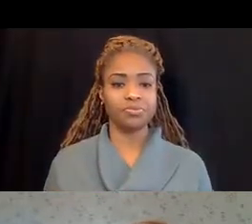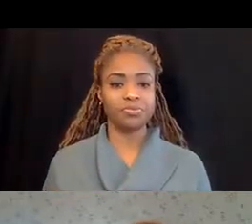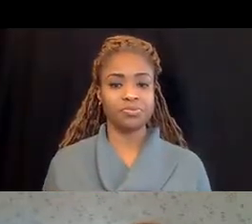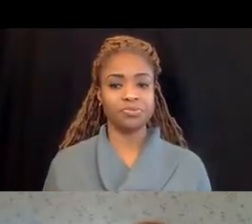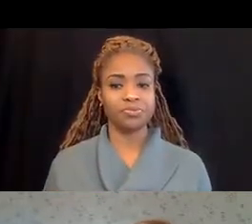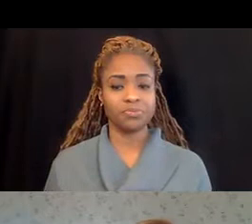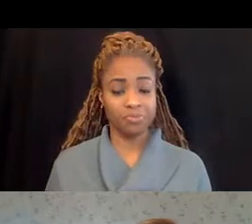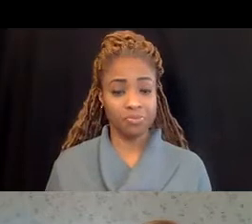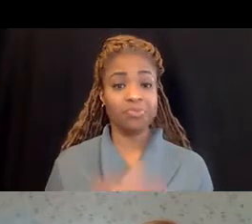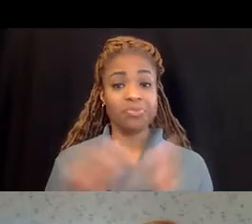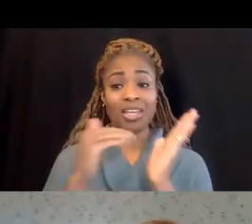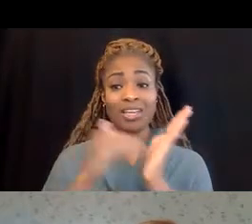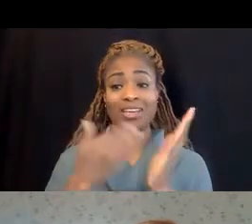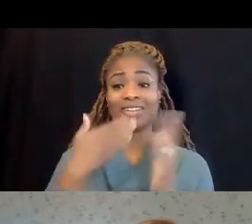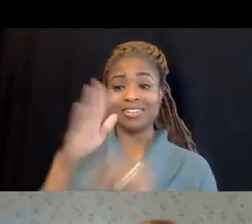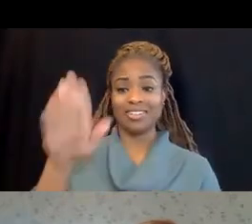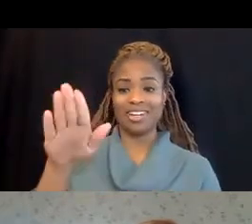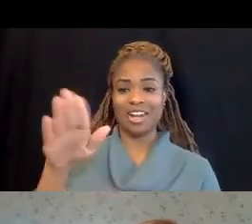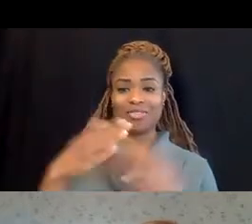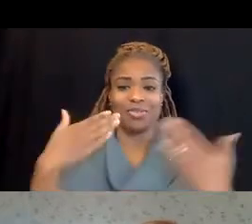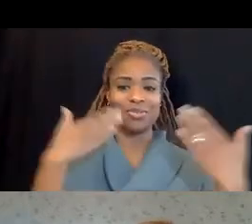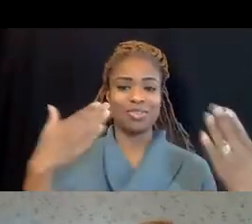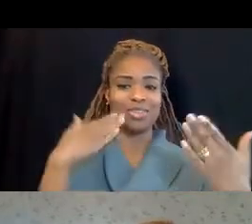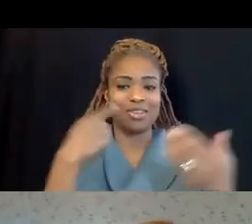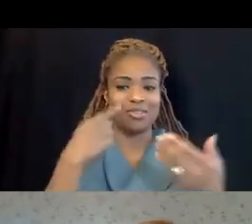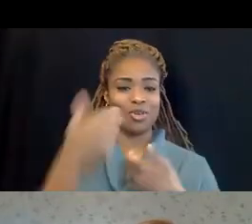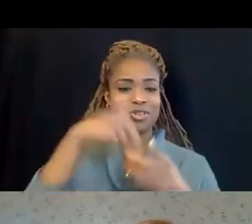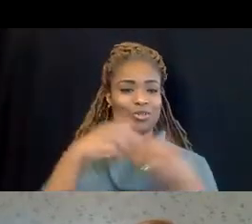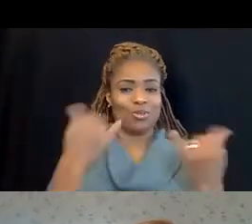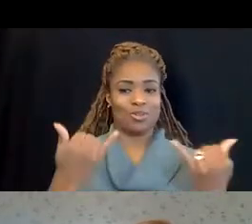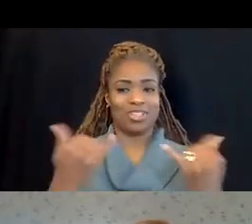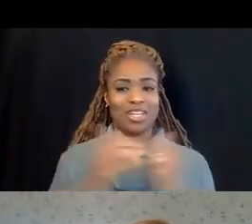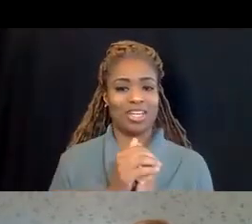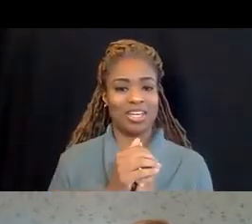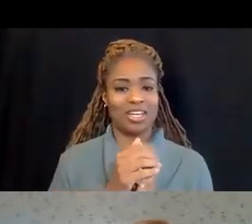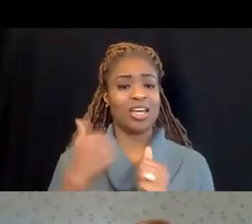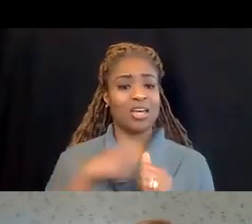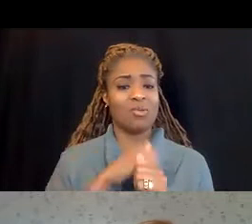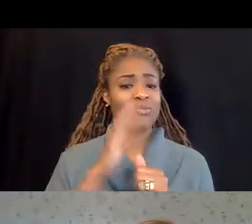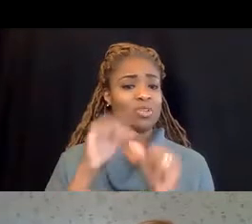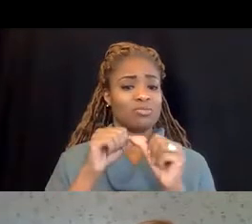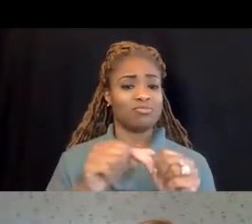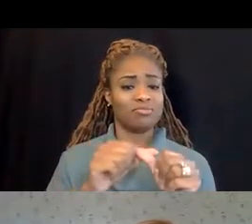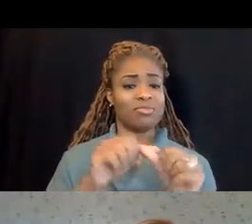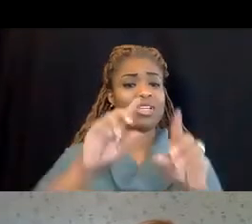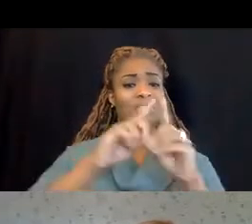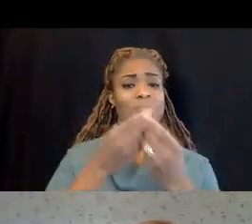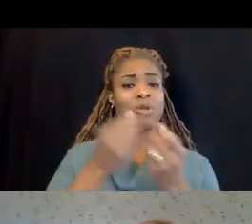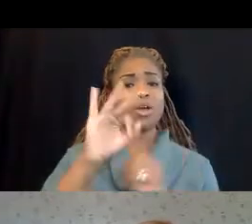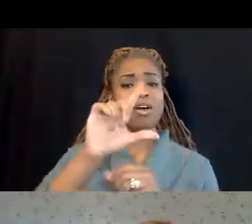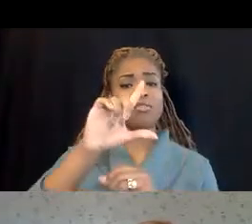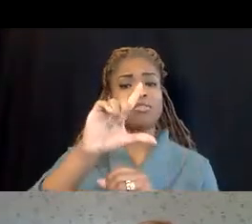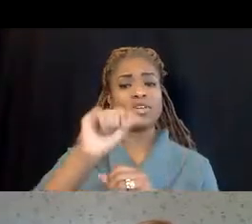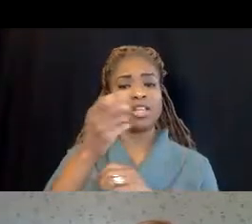Next again, good afternoon and thank you for joining us today as we continue with the Department of Labor and